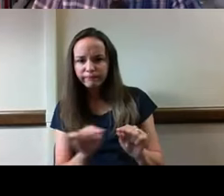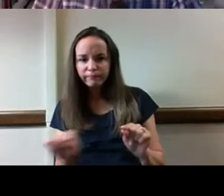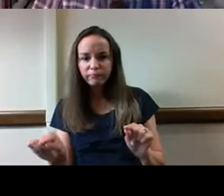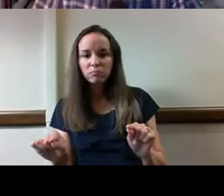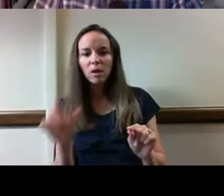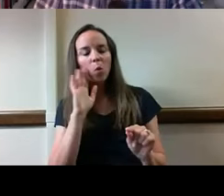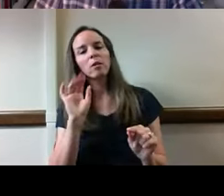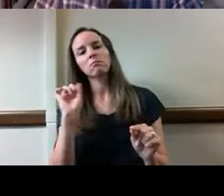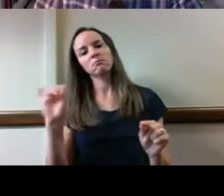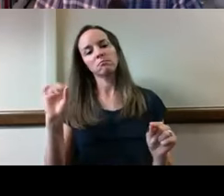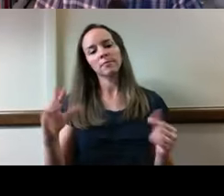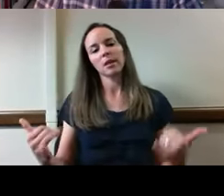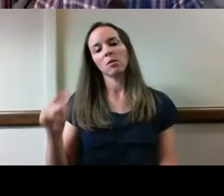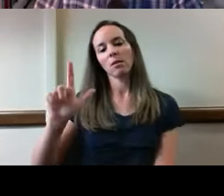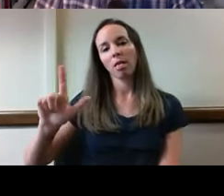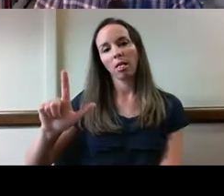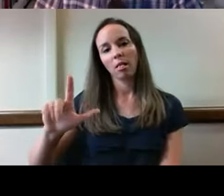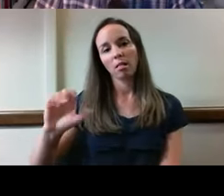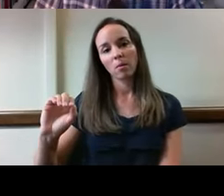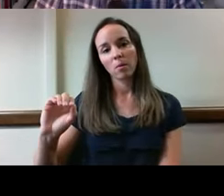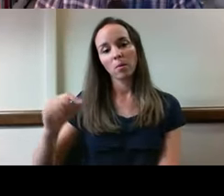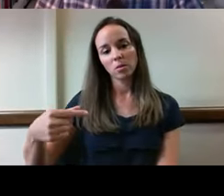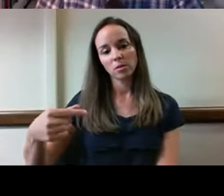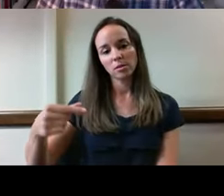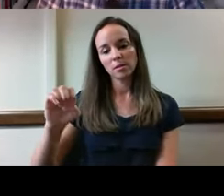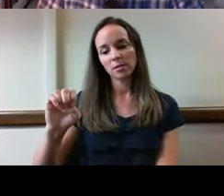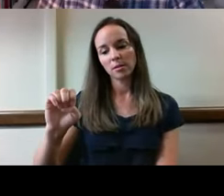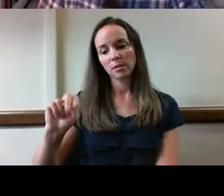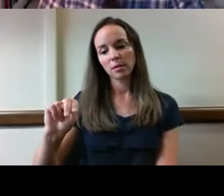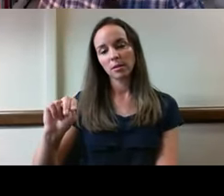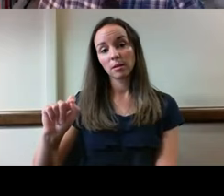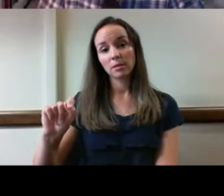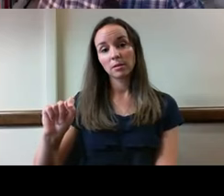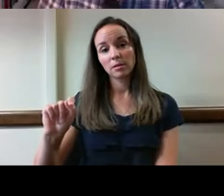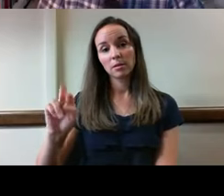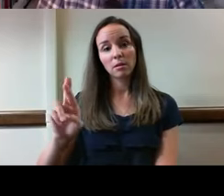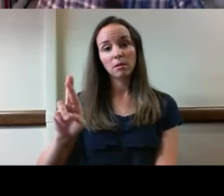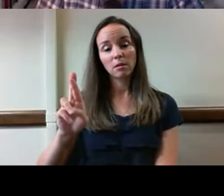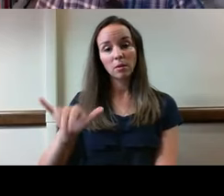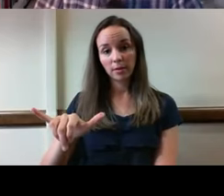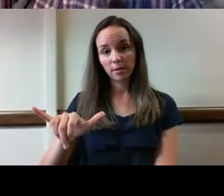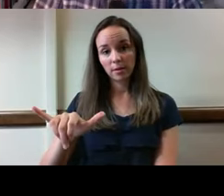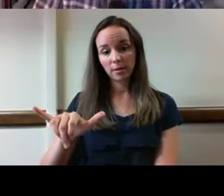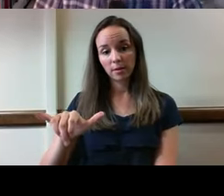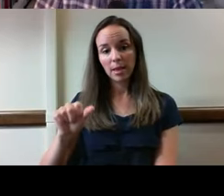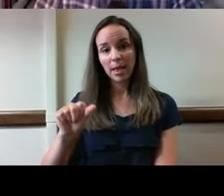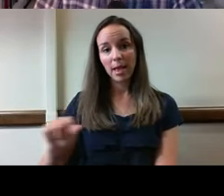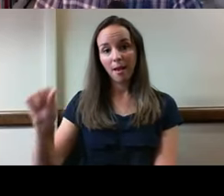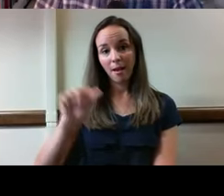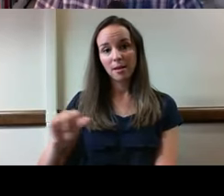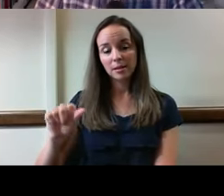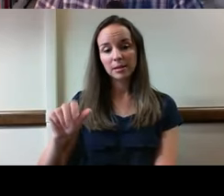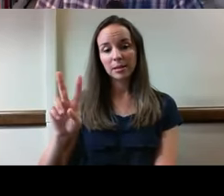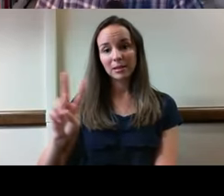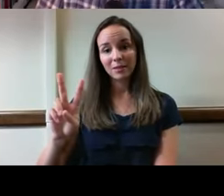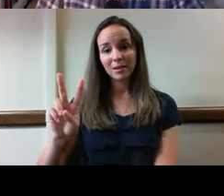read it out to you. L-O-G-E-N-T-R-Y at V